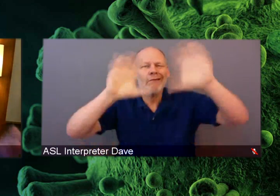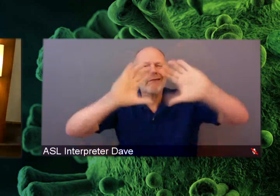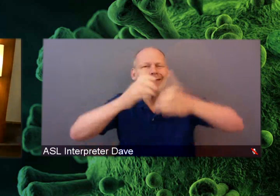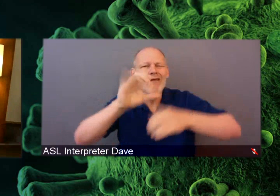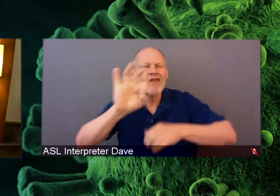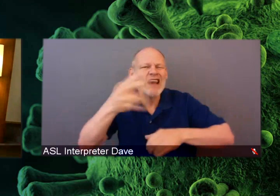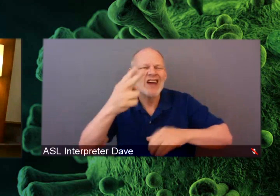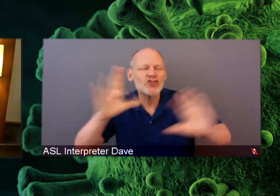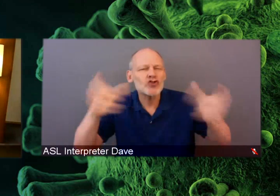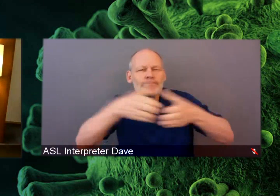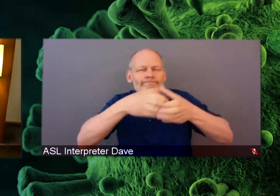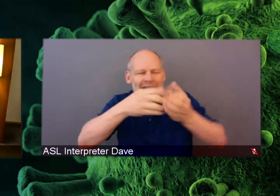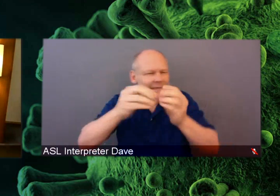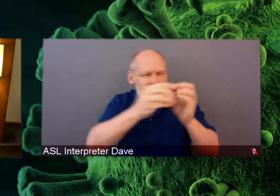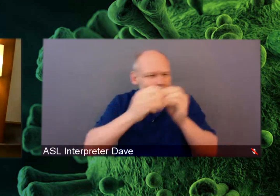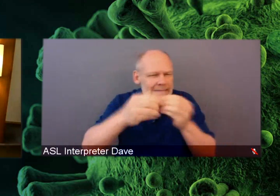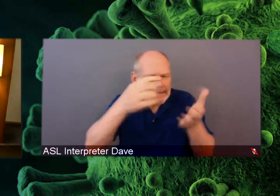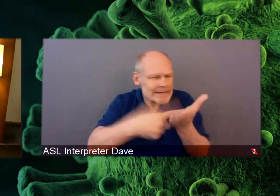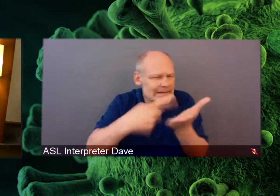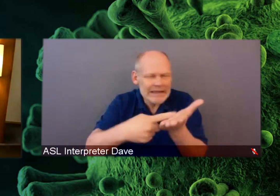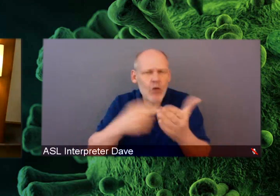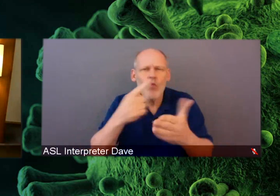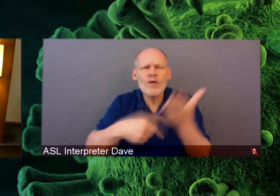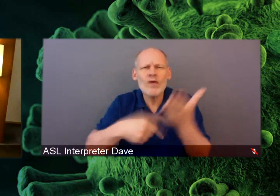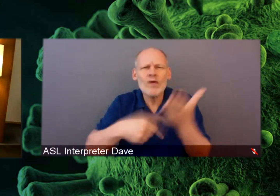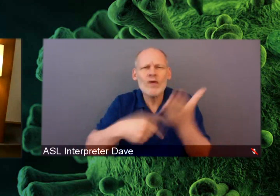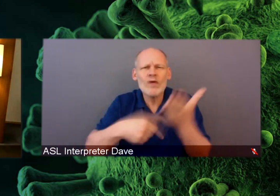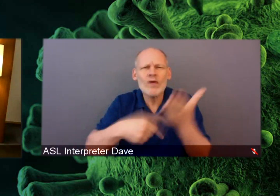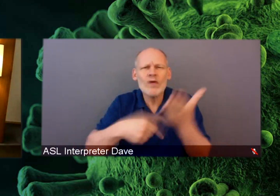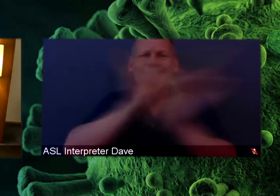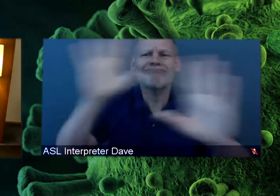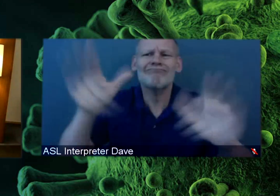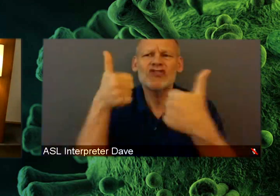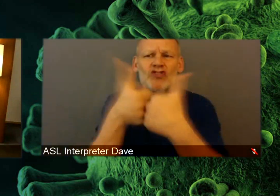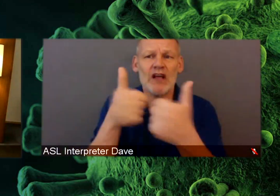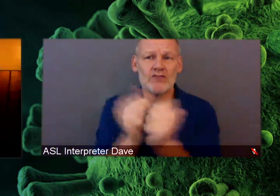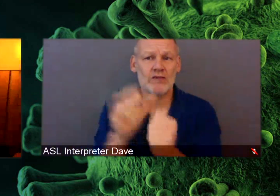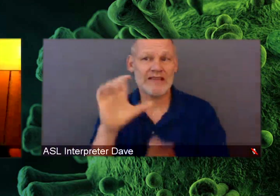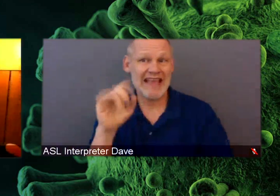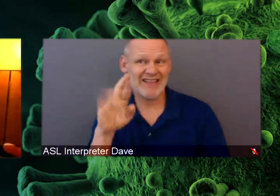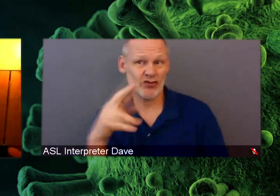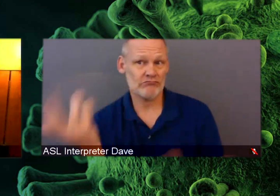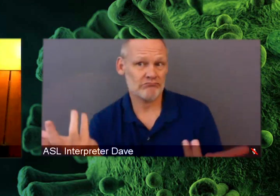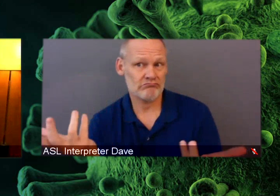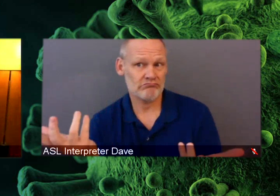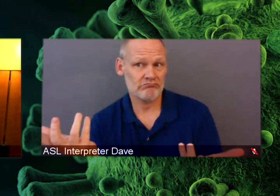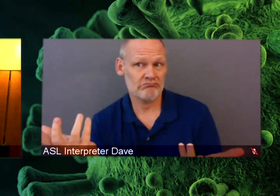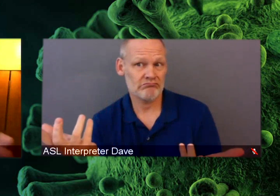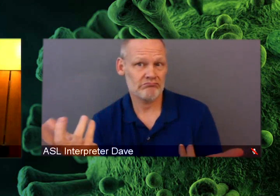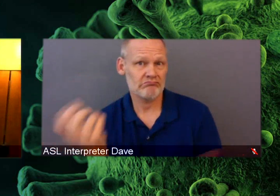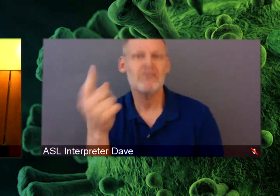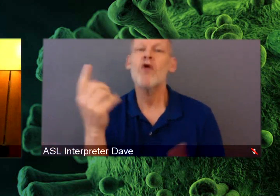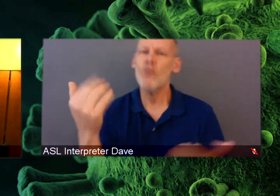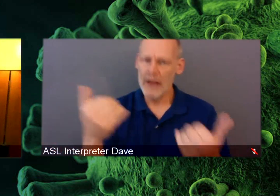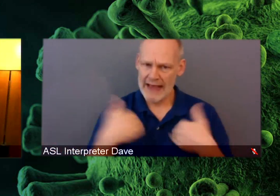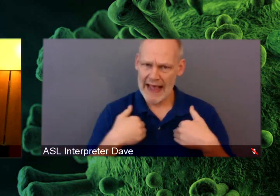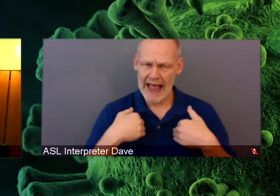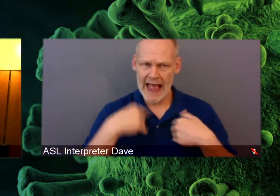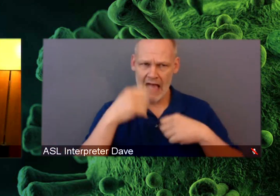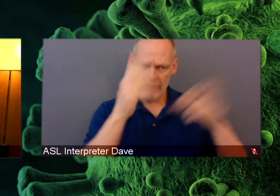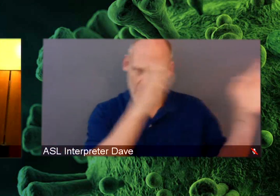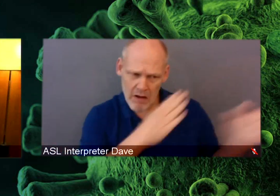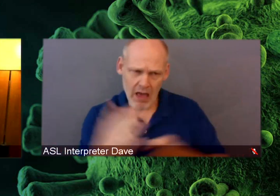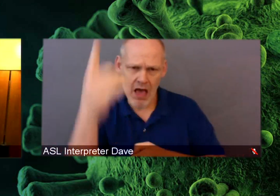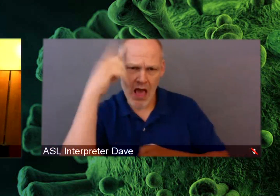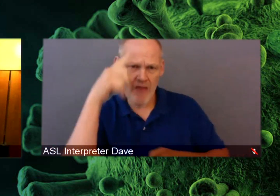the next big challenge for the Fred Hutch in cancer is. And we obviously have a strategy in public health and we have a strategy in